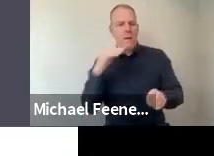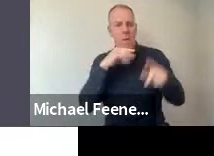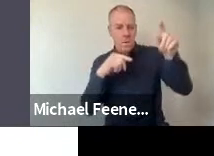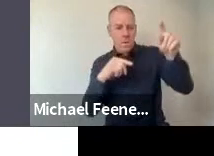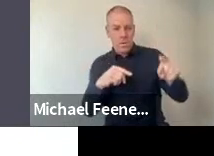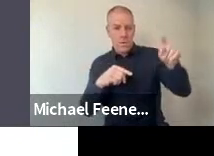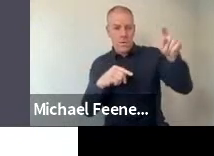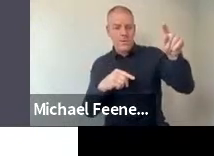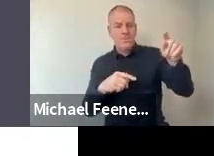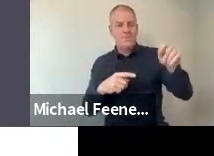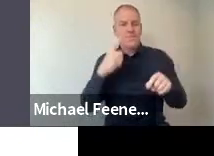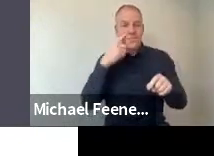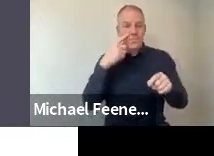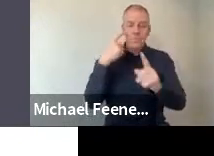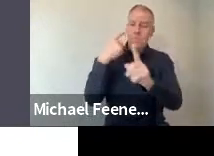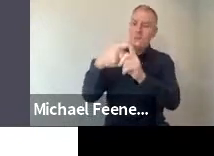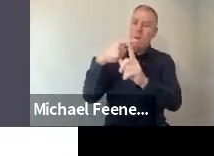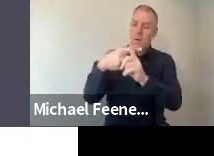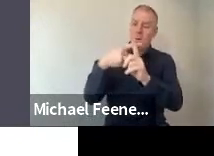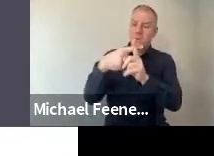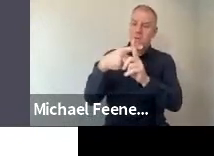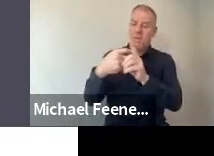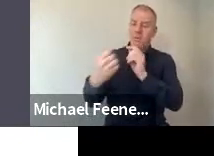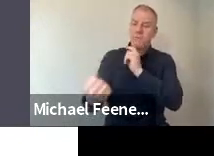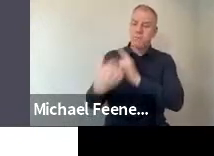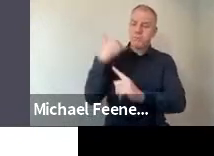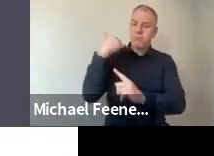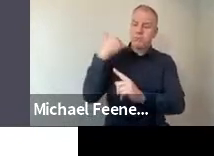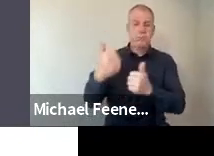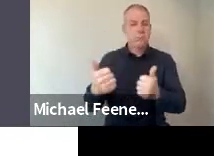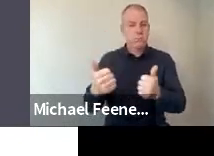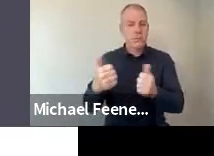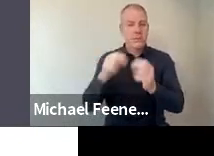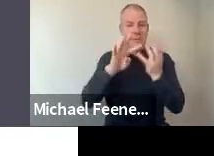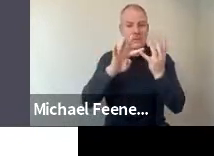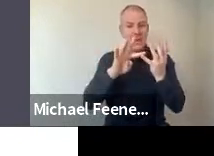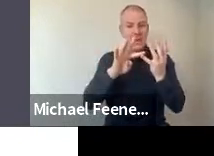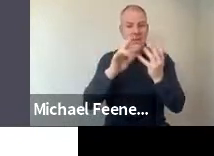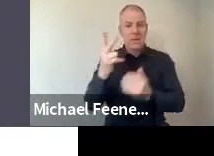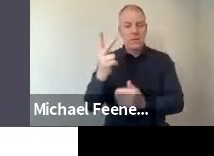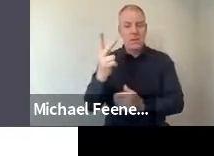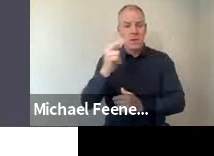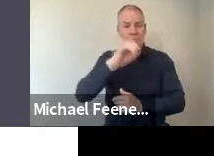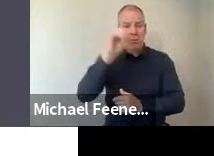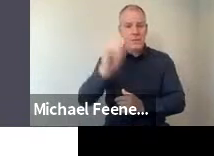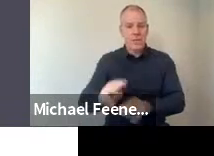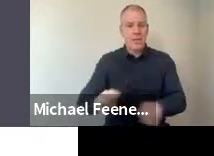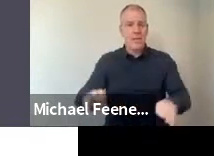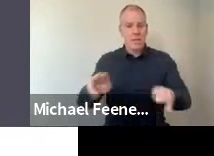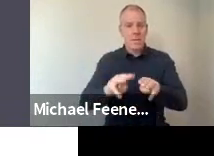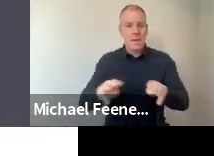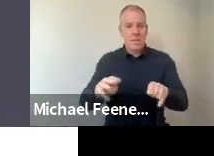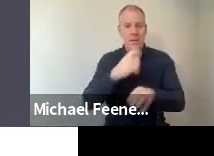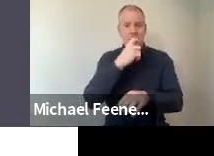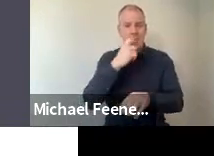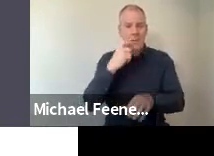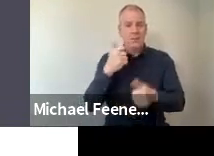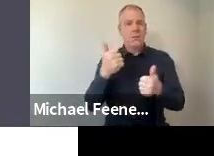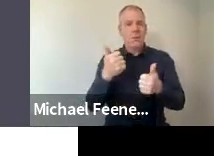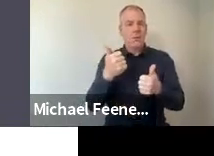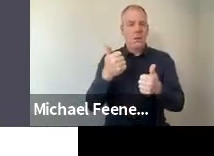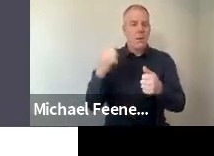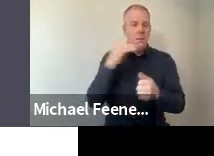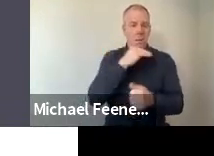there were overwhelmingly positive responses with 93% of people indicating that science is